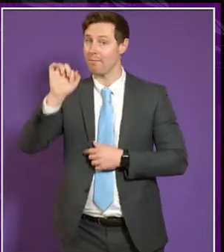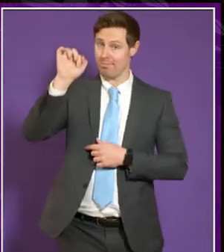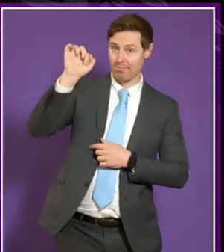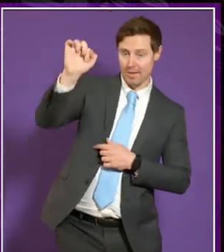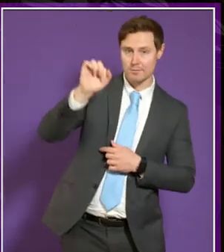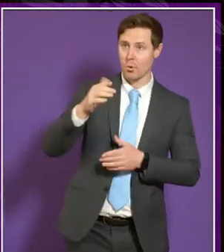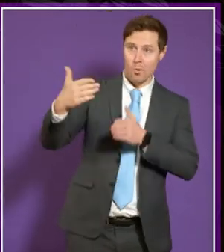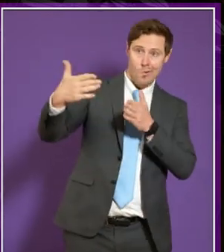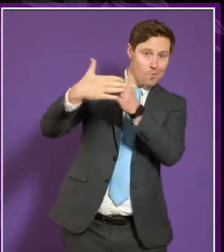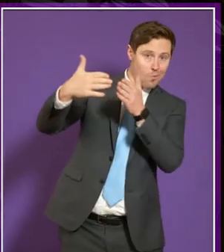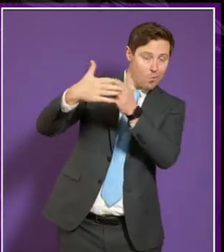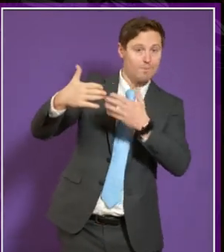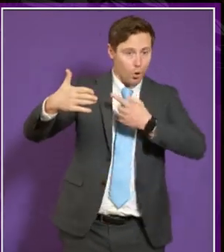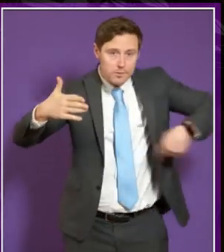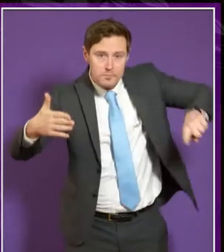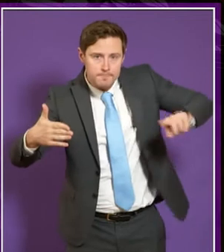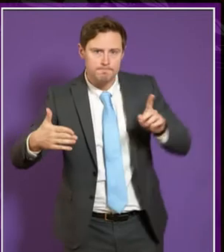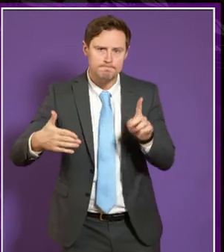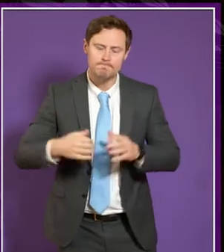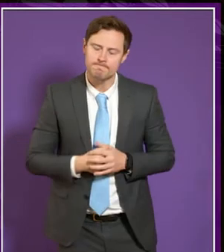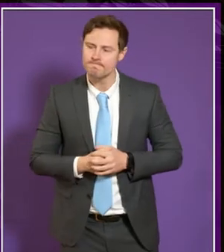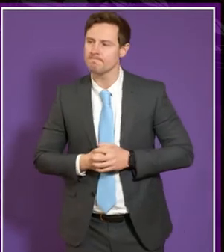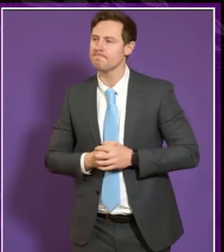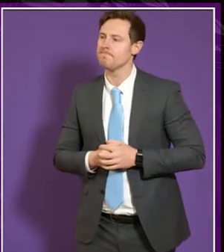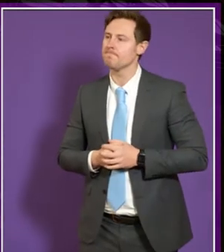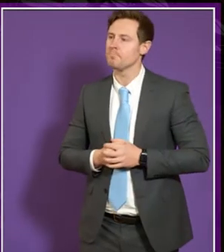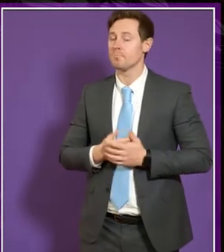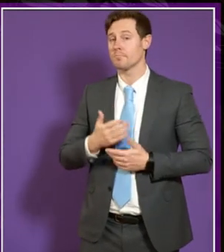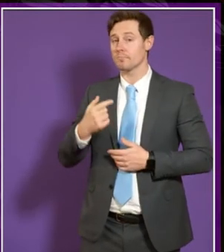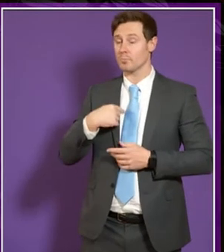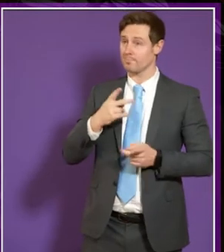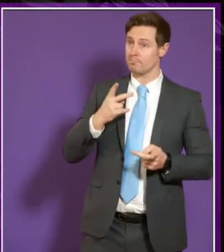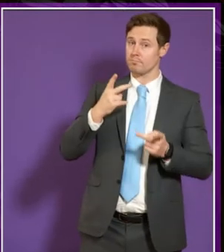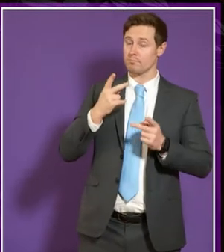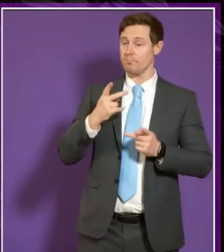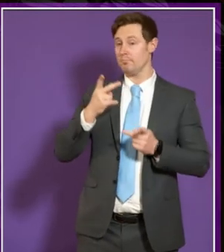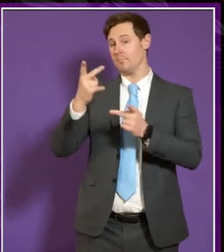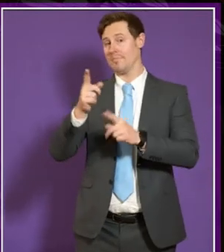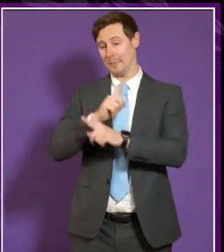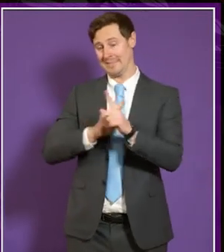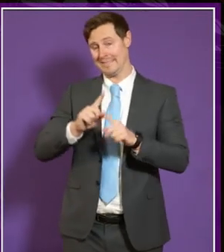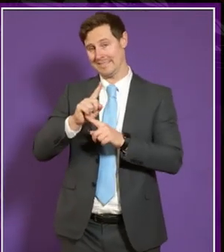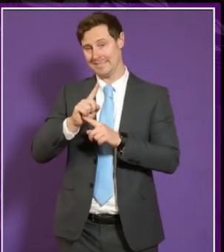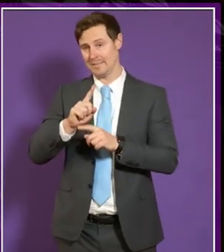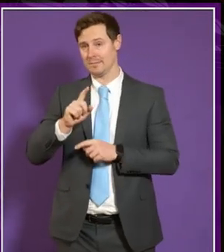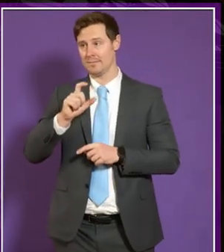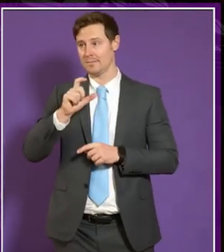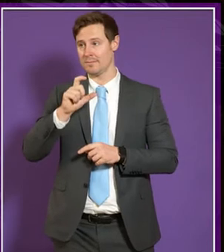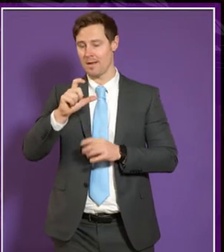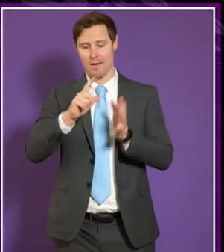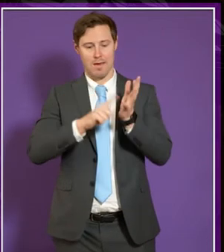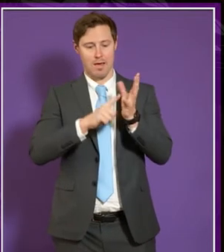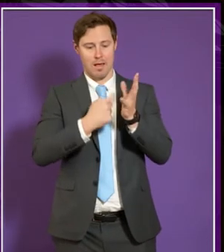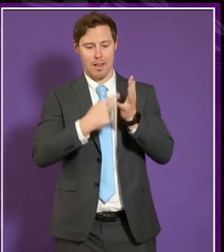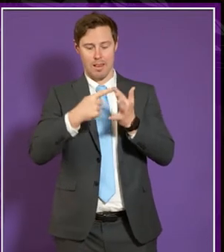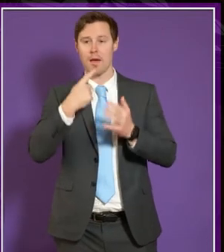our efforts here we were at the meeting i was at we are um comforted with the fact that um Claire wants to halt where we are right